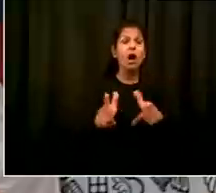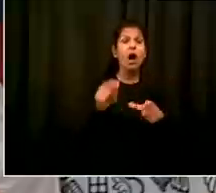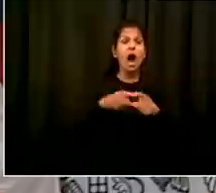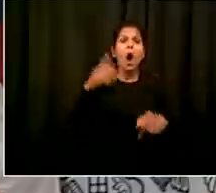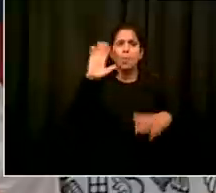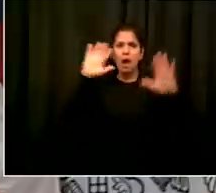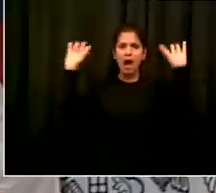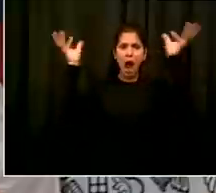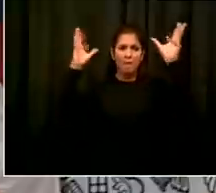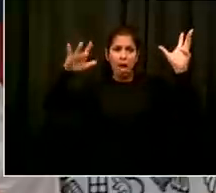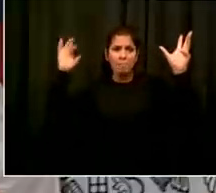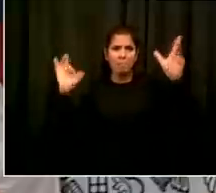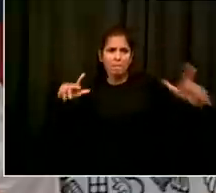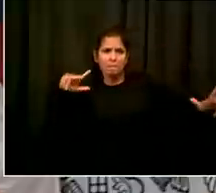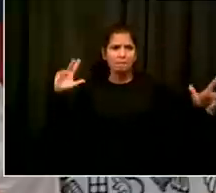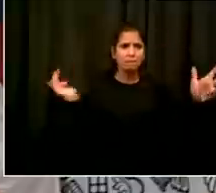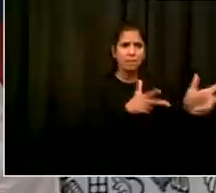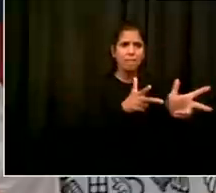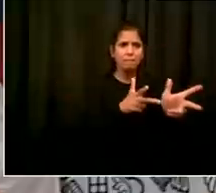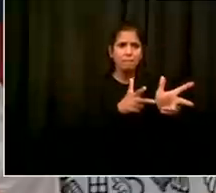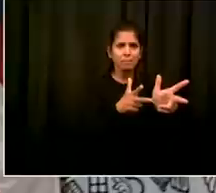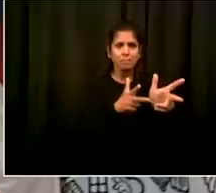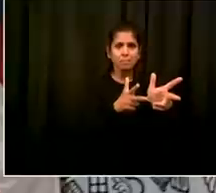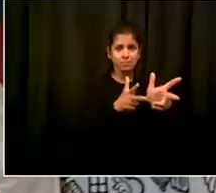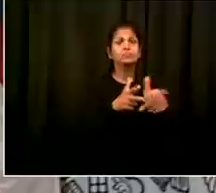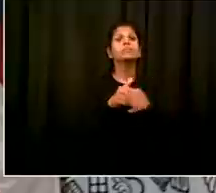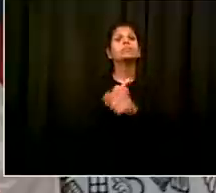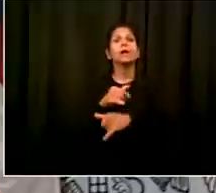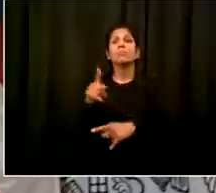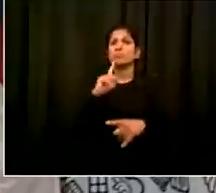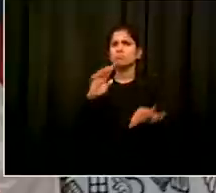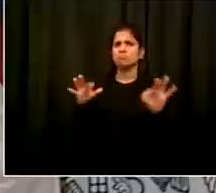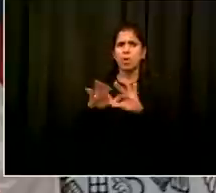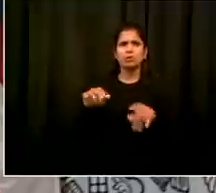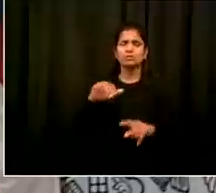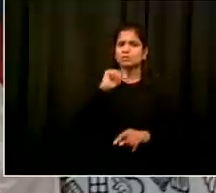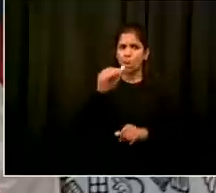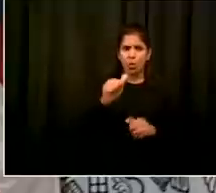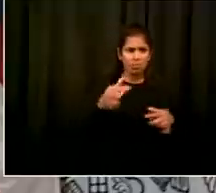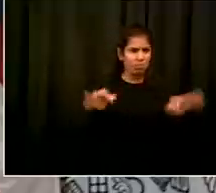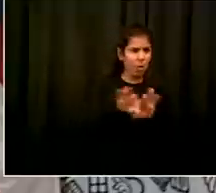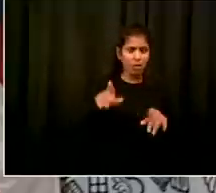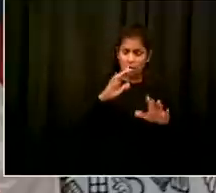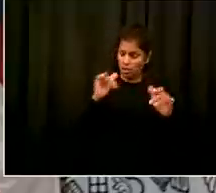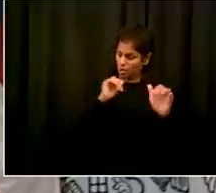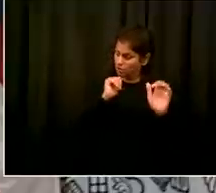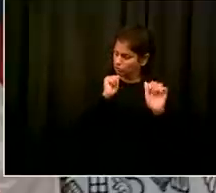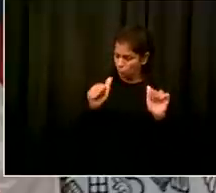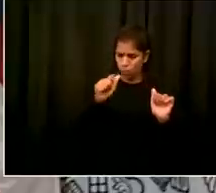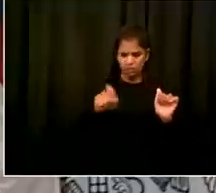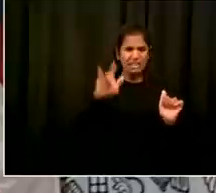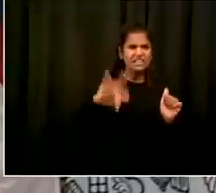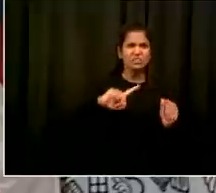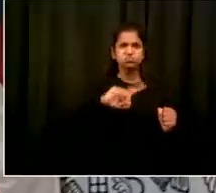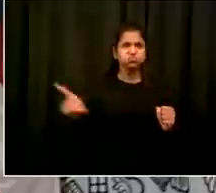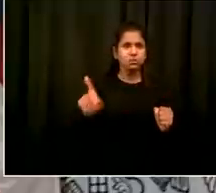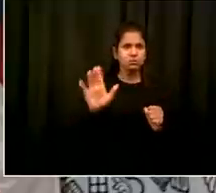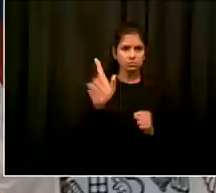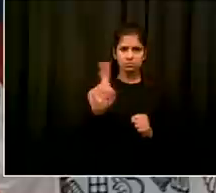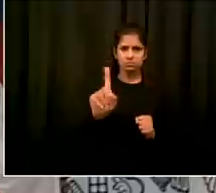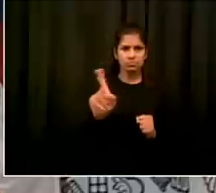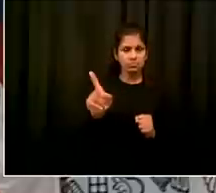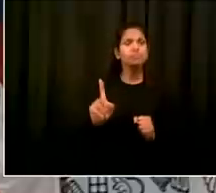at the schools uh the enforcement by the nypd that needs to keep growing but